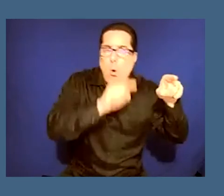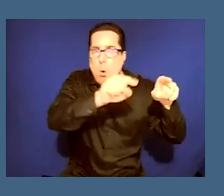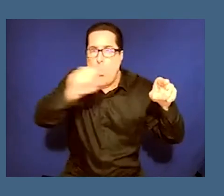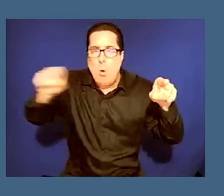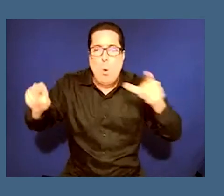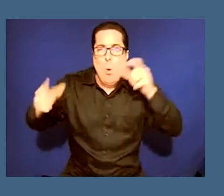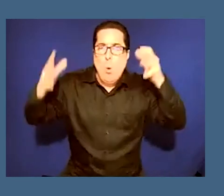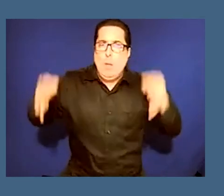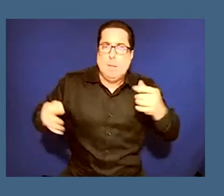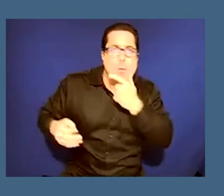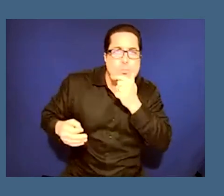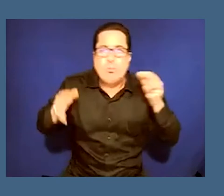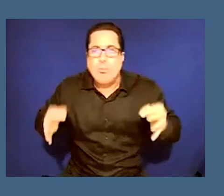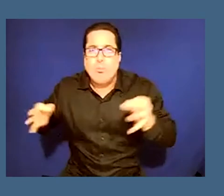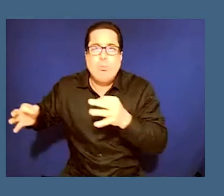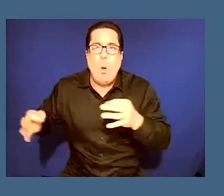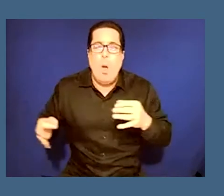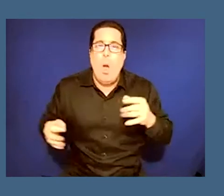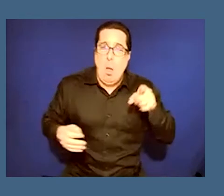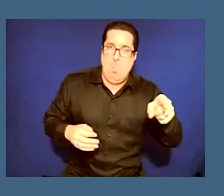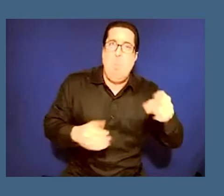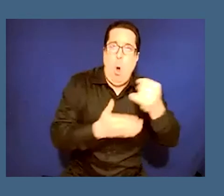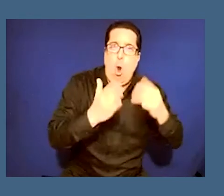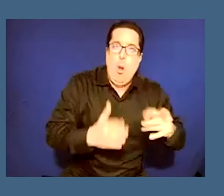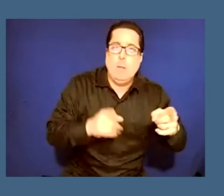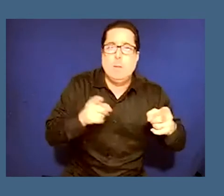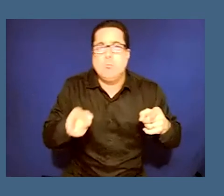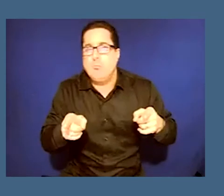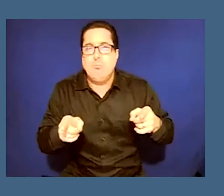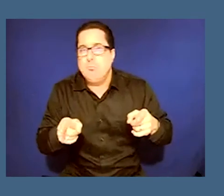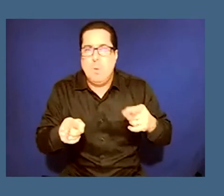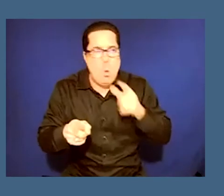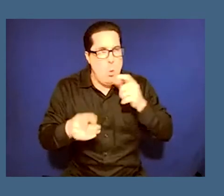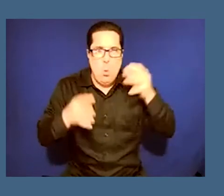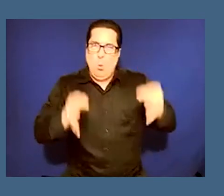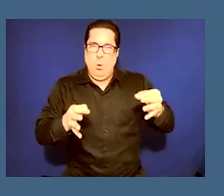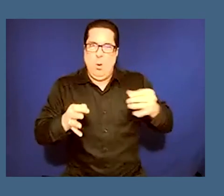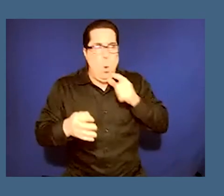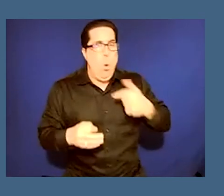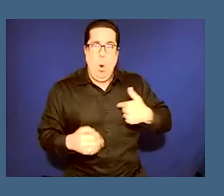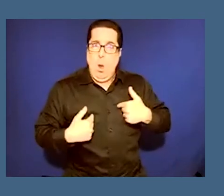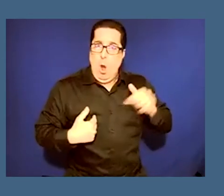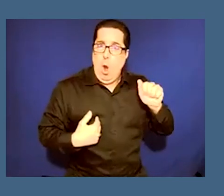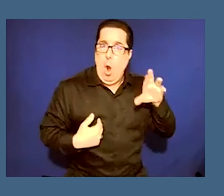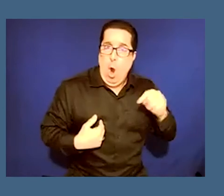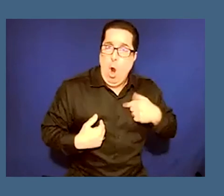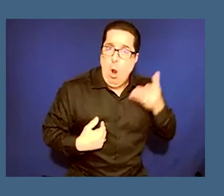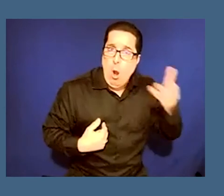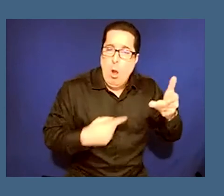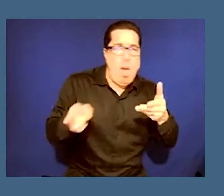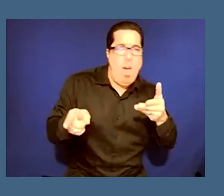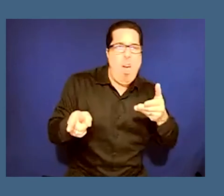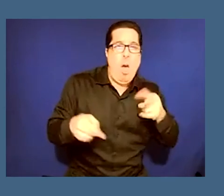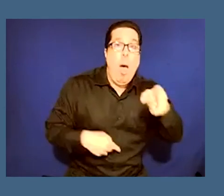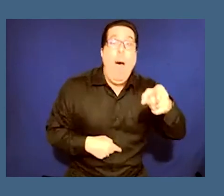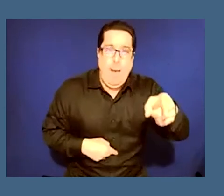who gets to be an artist what is it that we sort of count as art and what you know does it mean when we